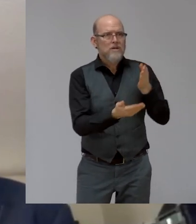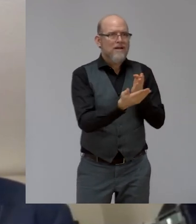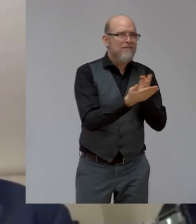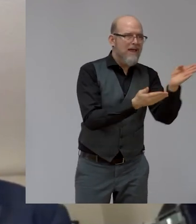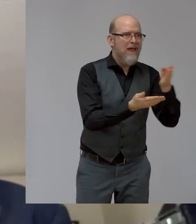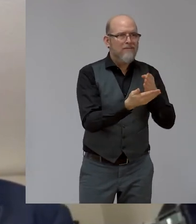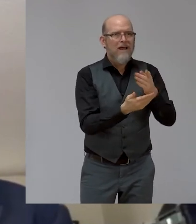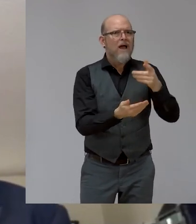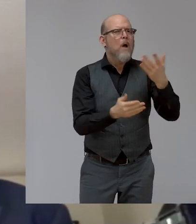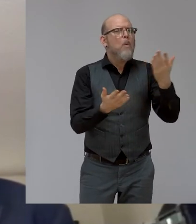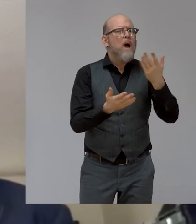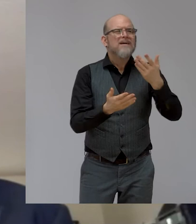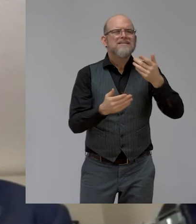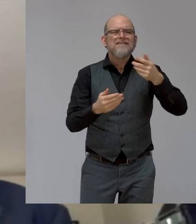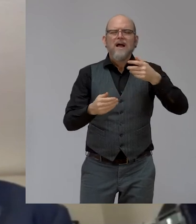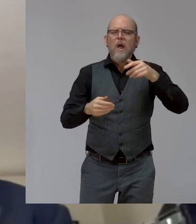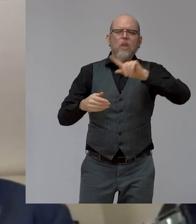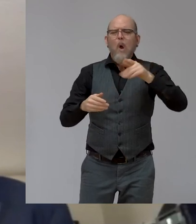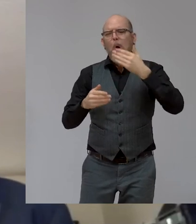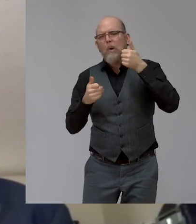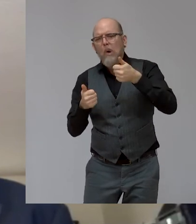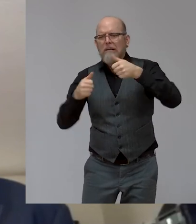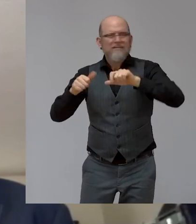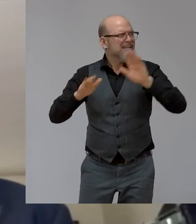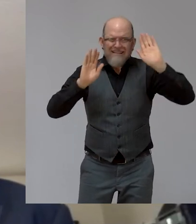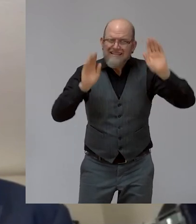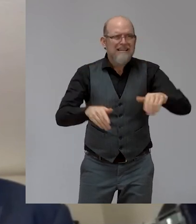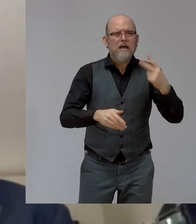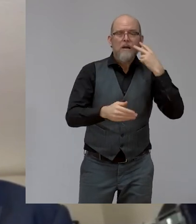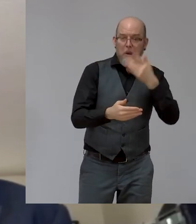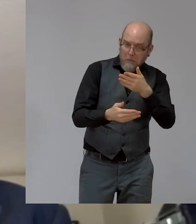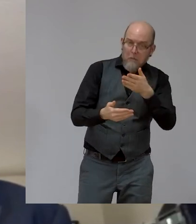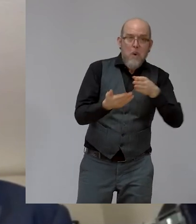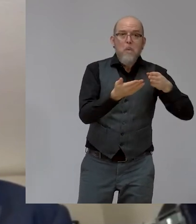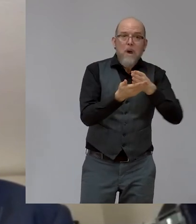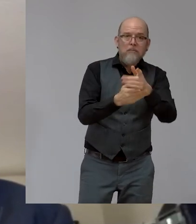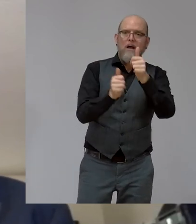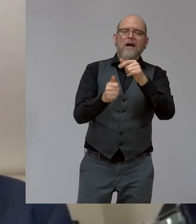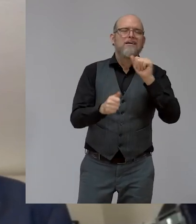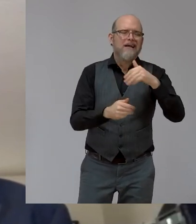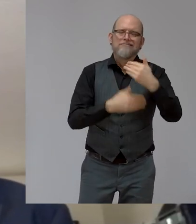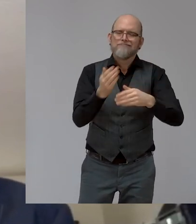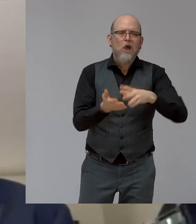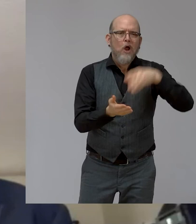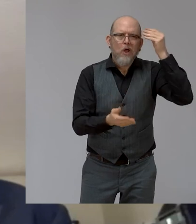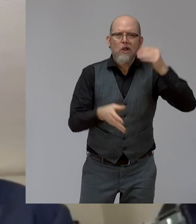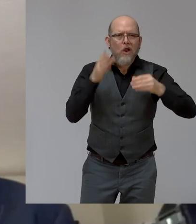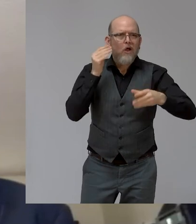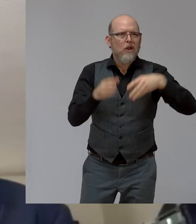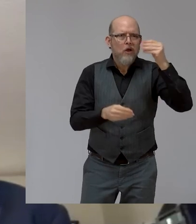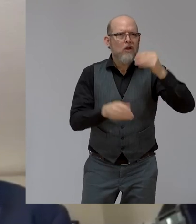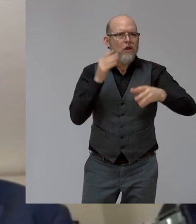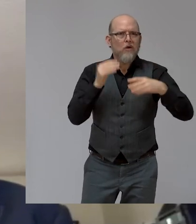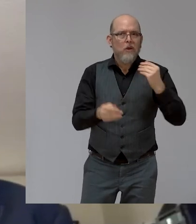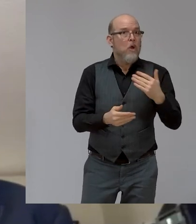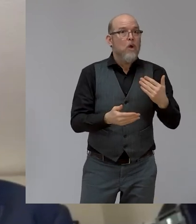and do it. And then by doing it, we will learn how best this can be done. Some people are genuinely